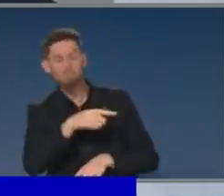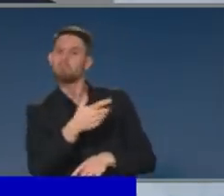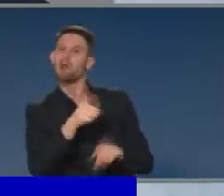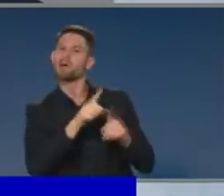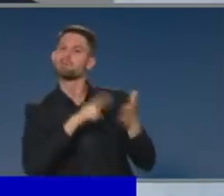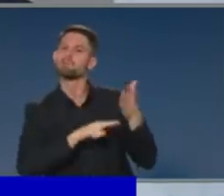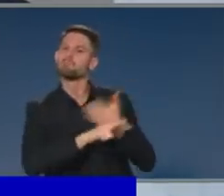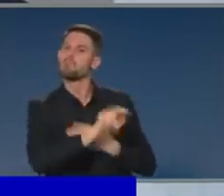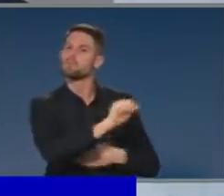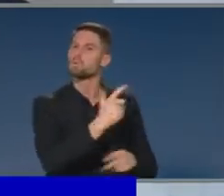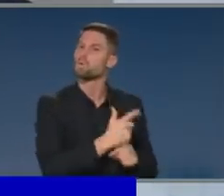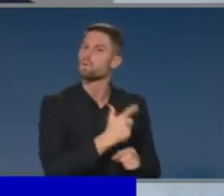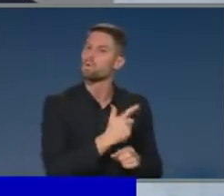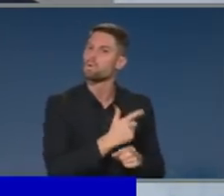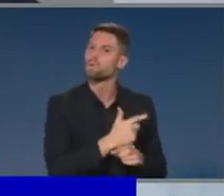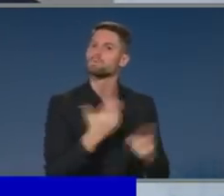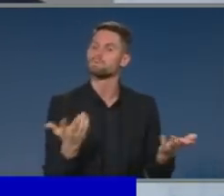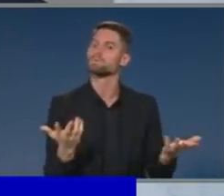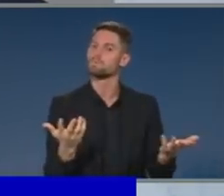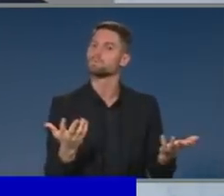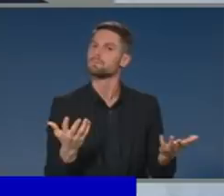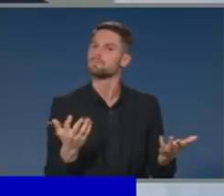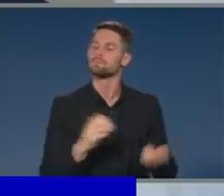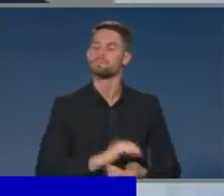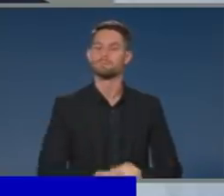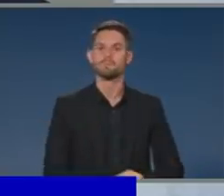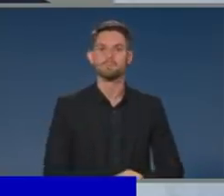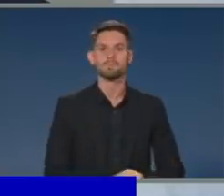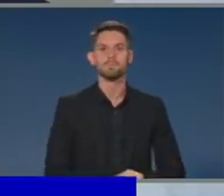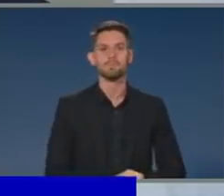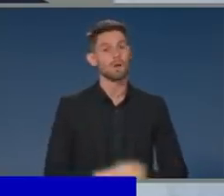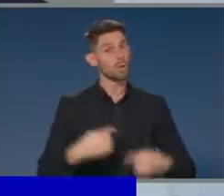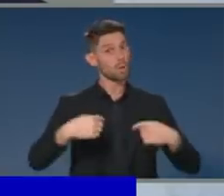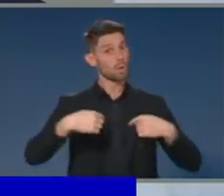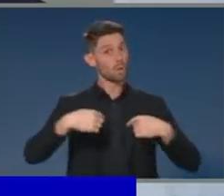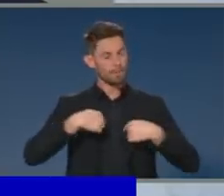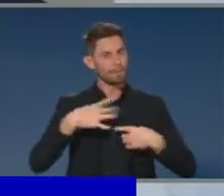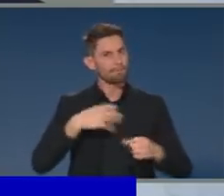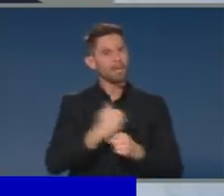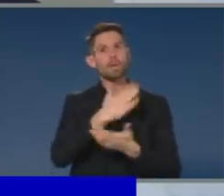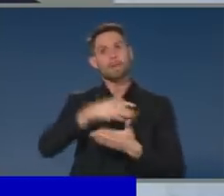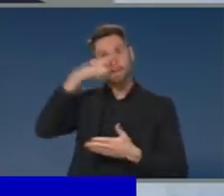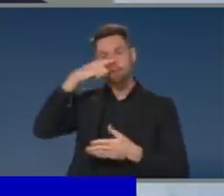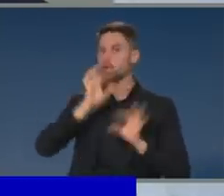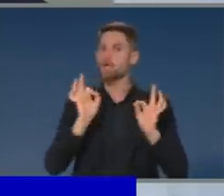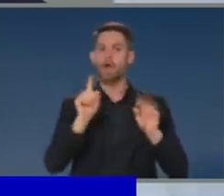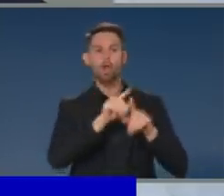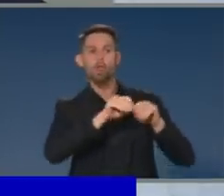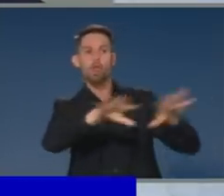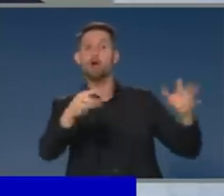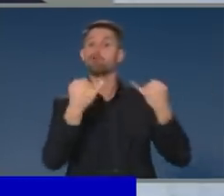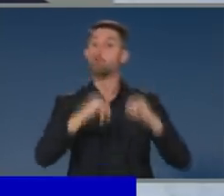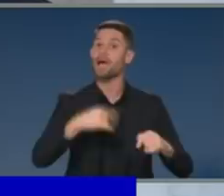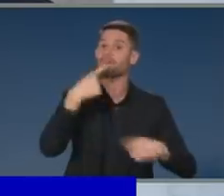of those, but they're, I think, pretty self-apparent. Of course, we seek to deal with disinformation and these sorts of things.